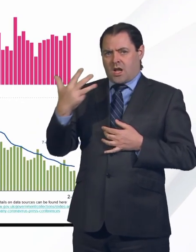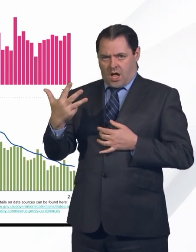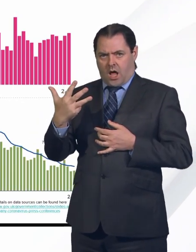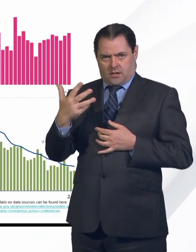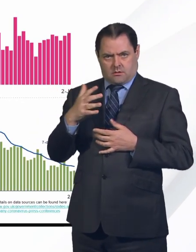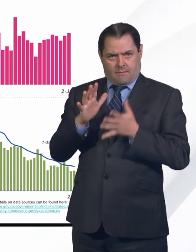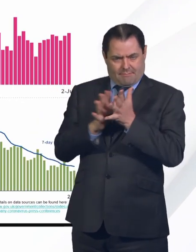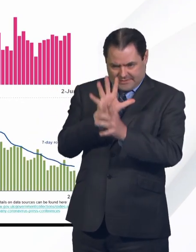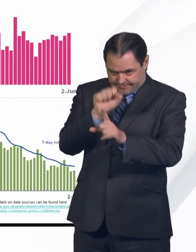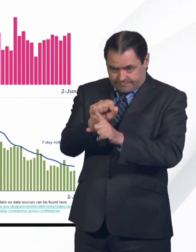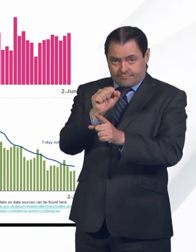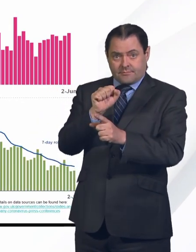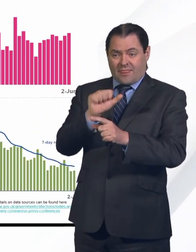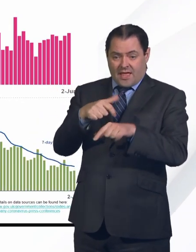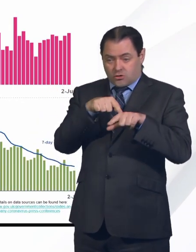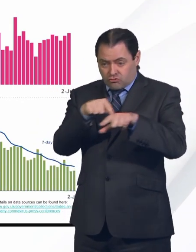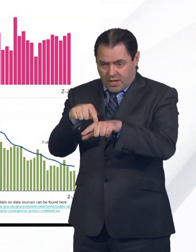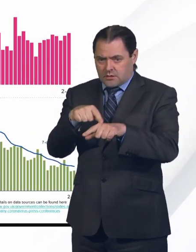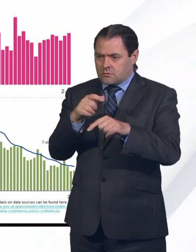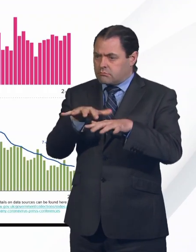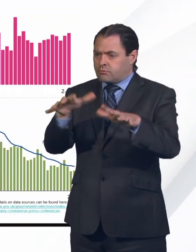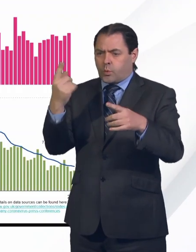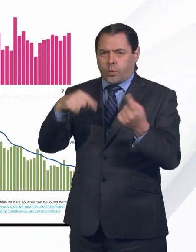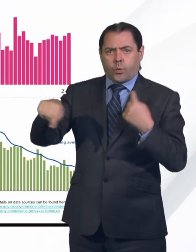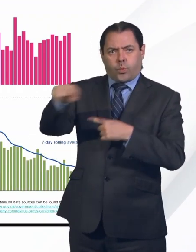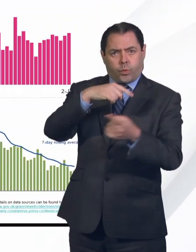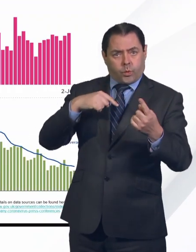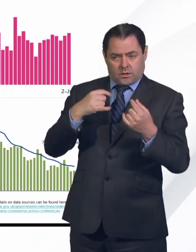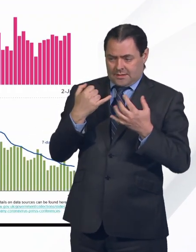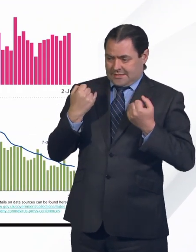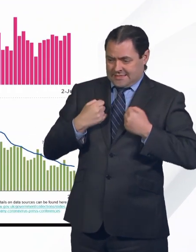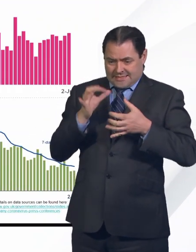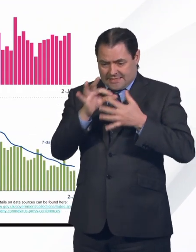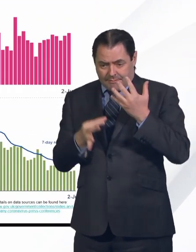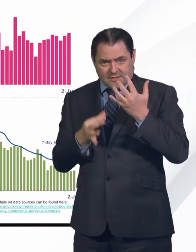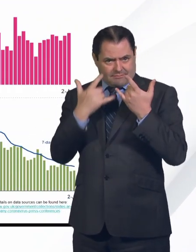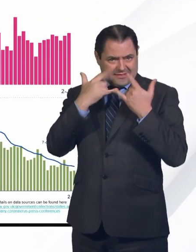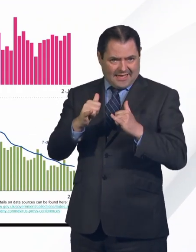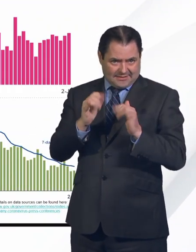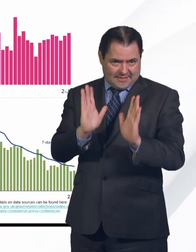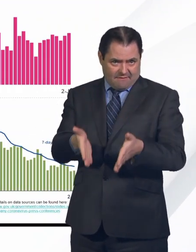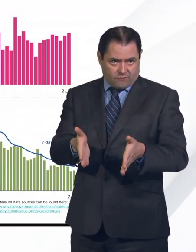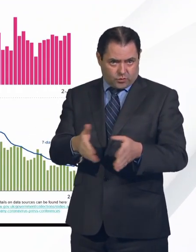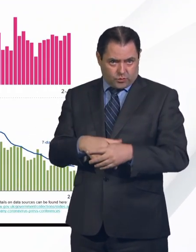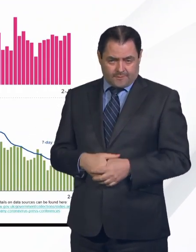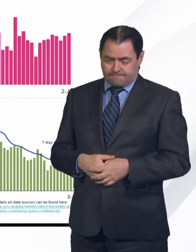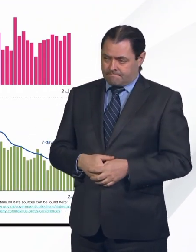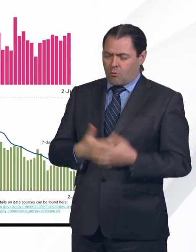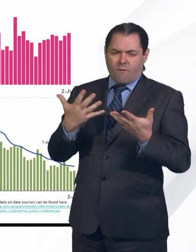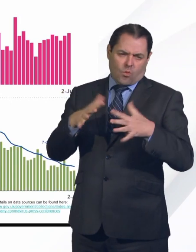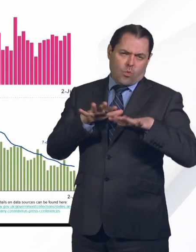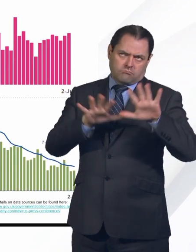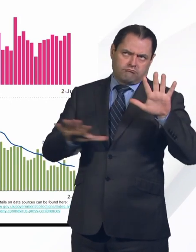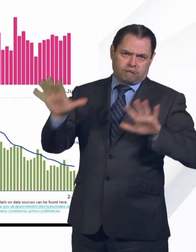trace the virus by ensuring that anybody with symptoms has a test. And of course, we're rolling out testing